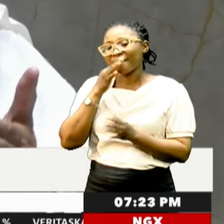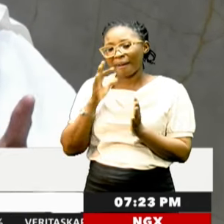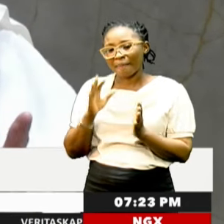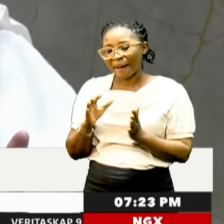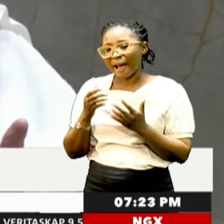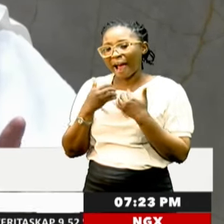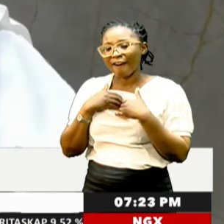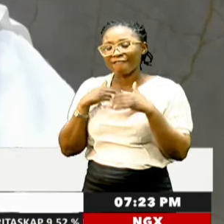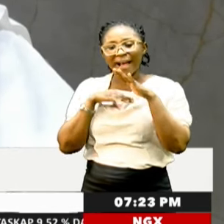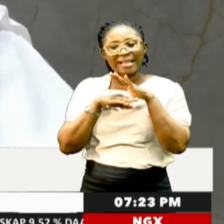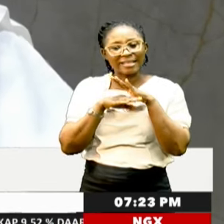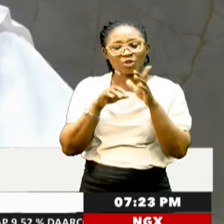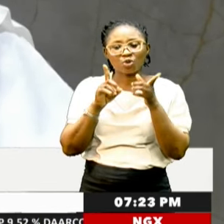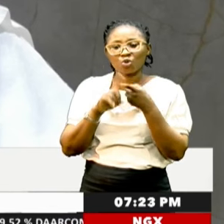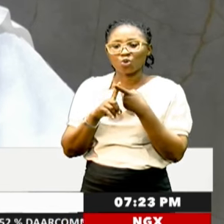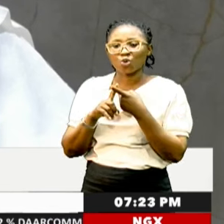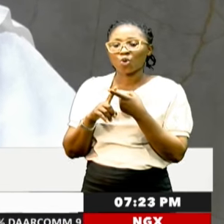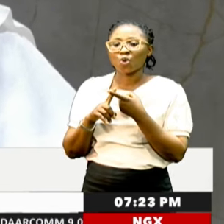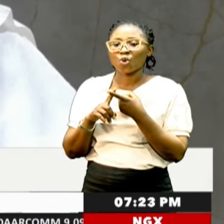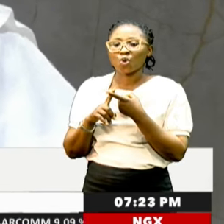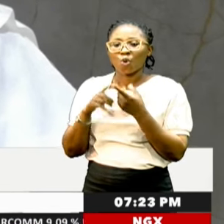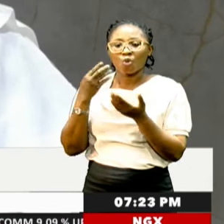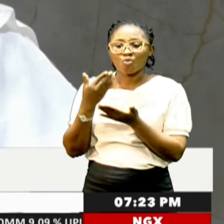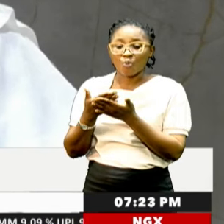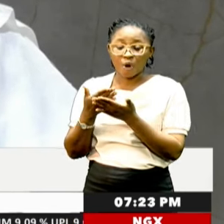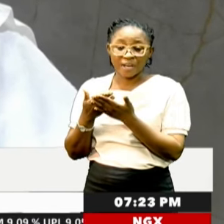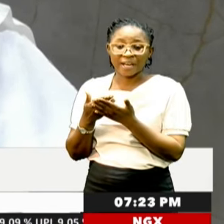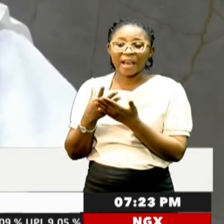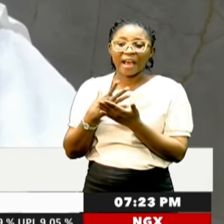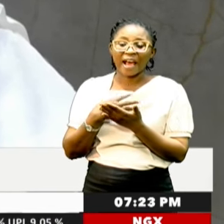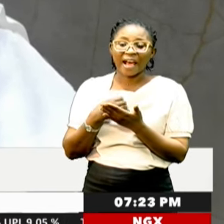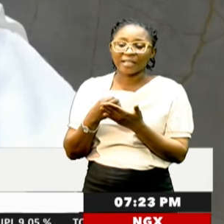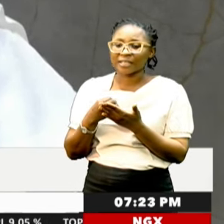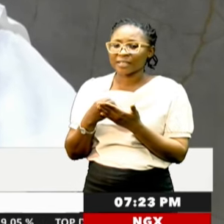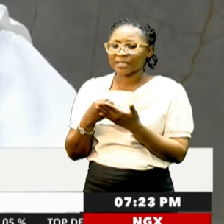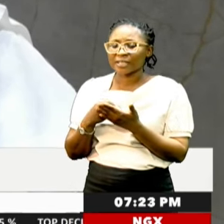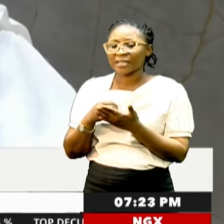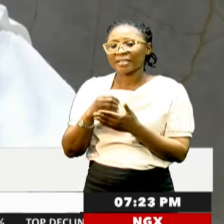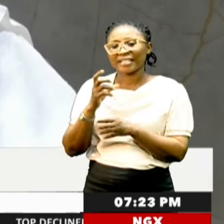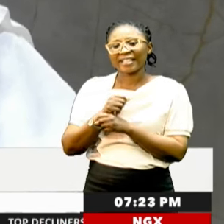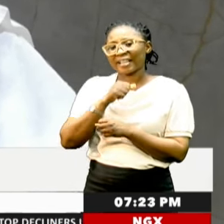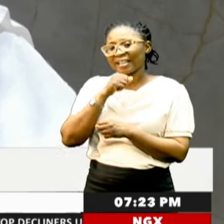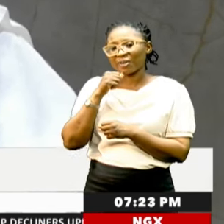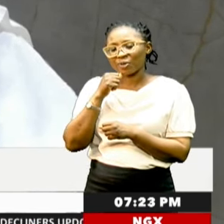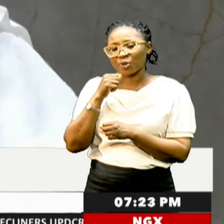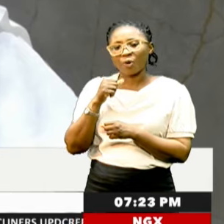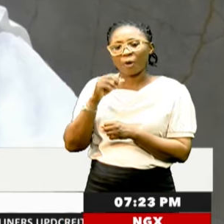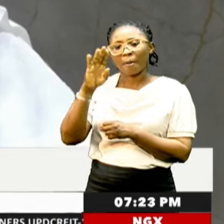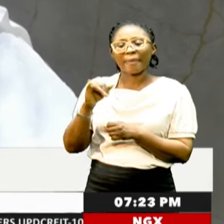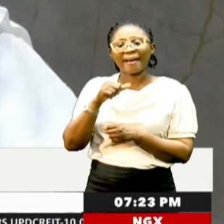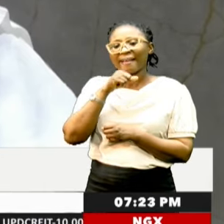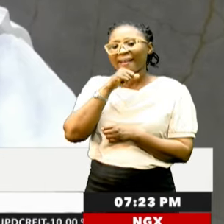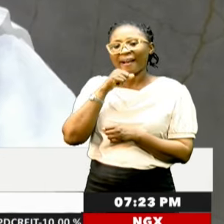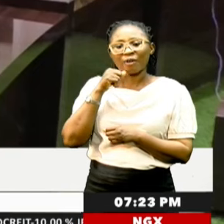access to capital and then de-risking agriculture by the Natural Agriculture Insurance